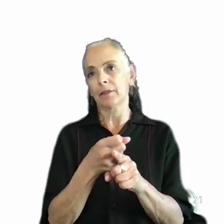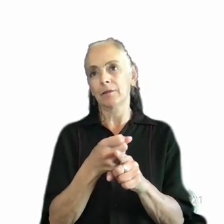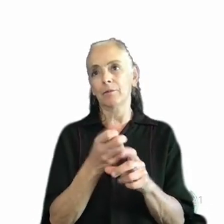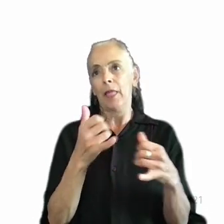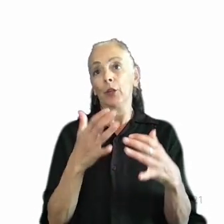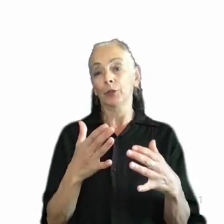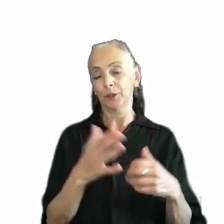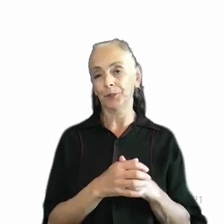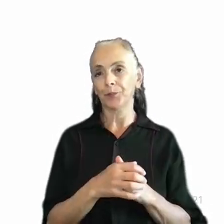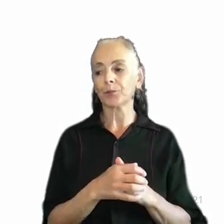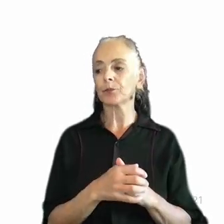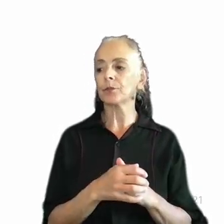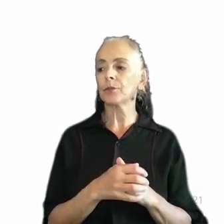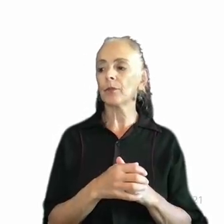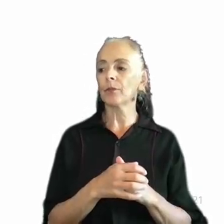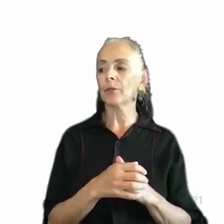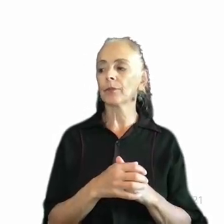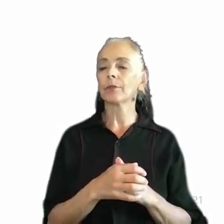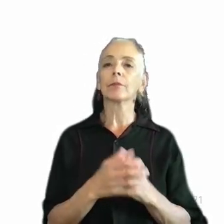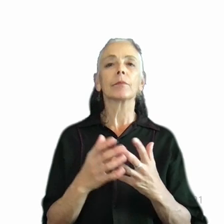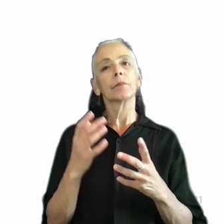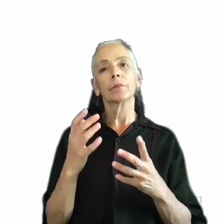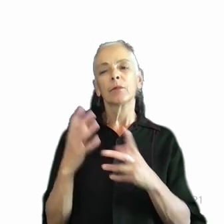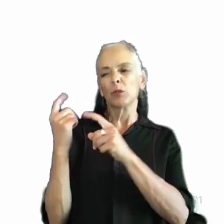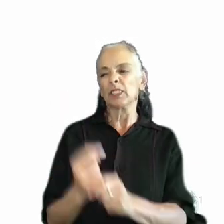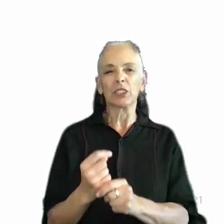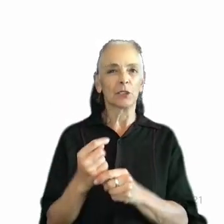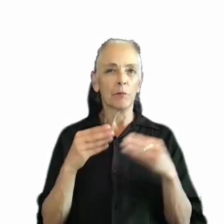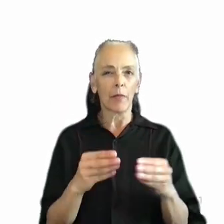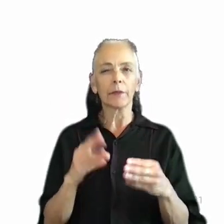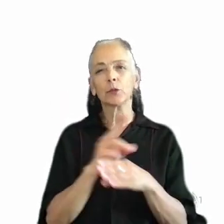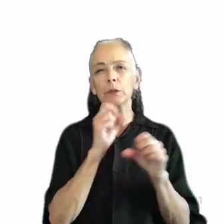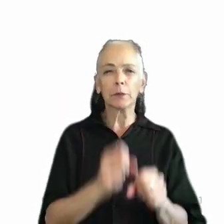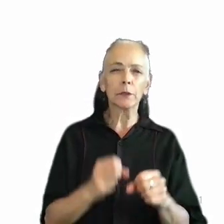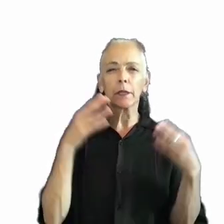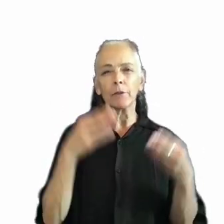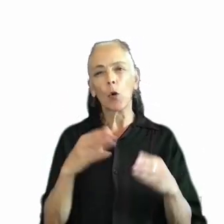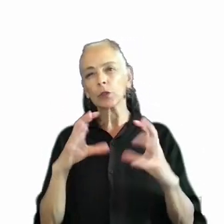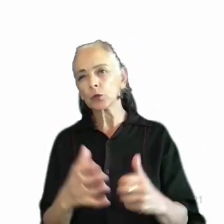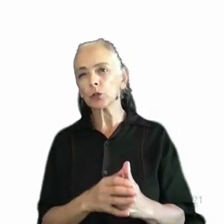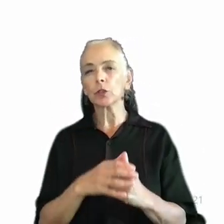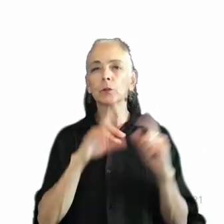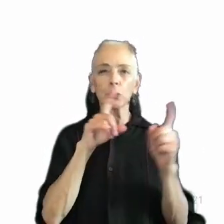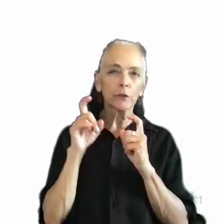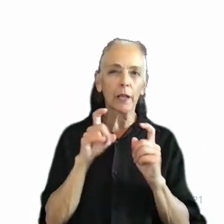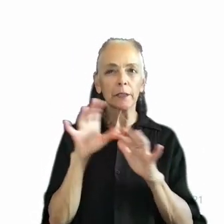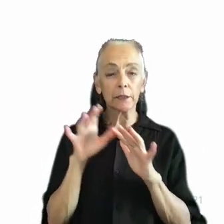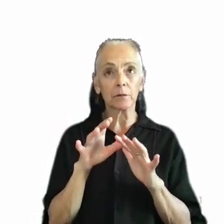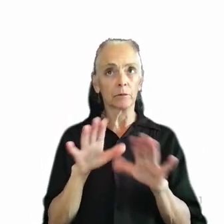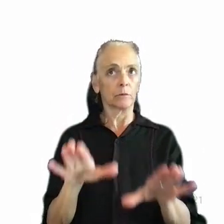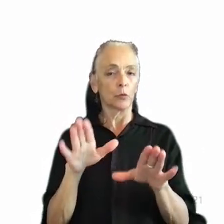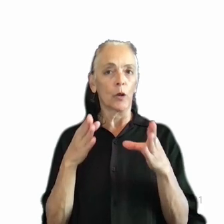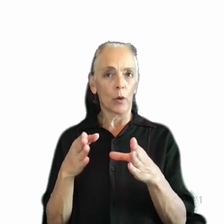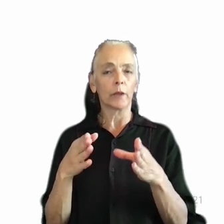While classic user research methods like usability, interviews, focus groups, surveys are all really great ways to support game design teams in creating